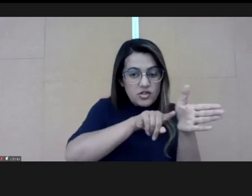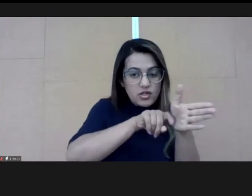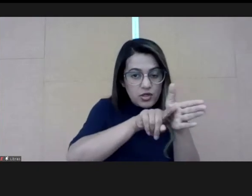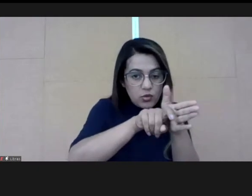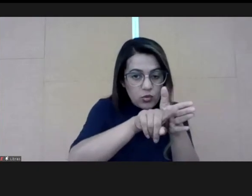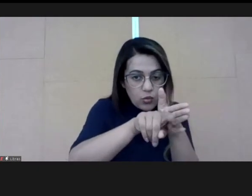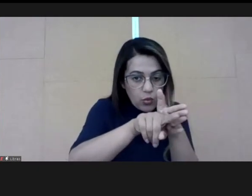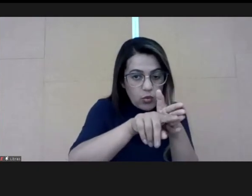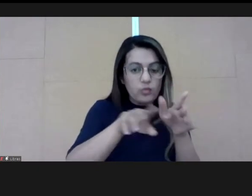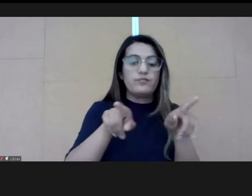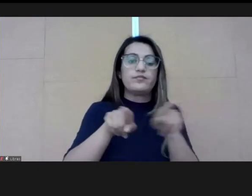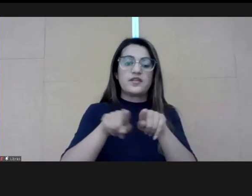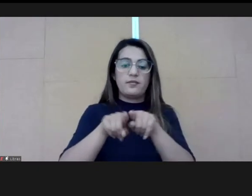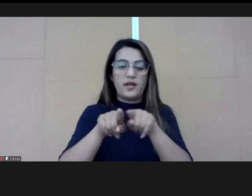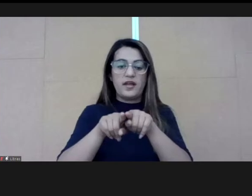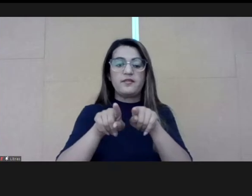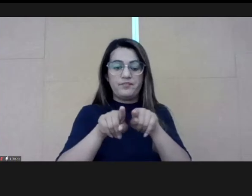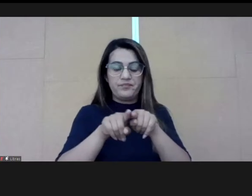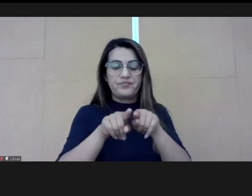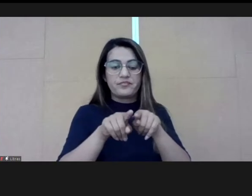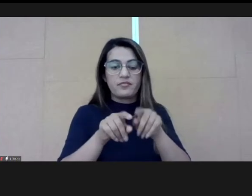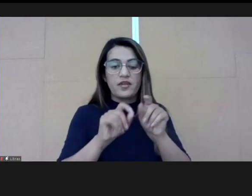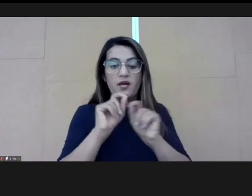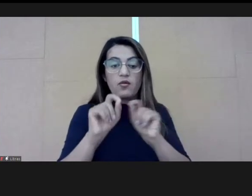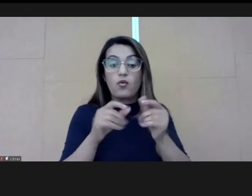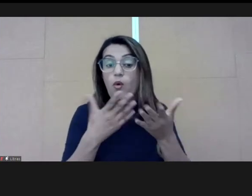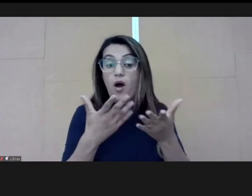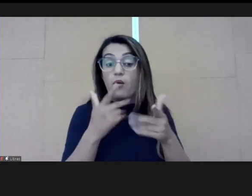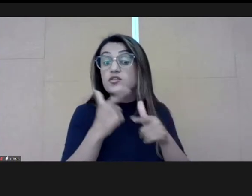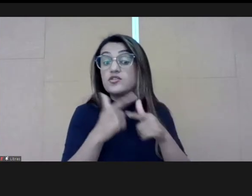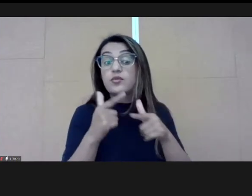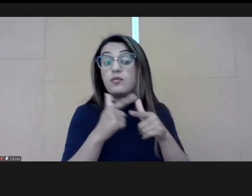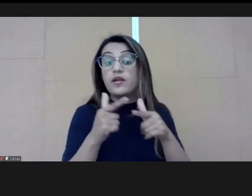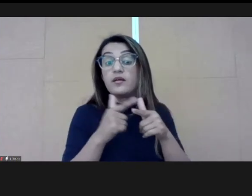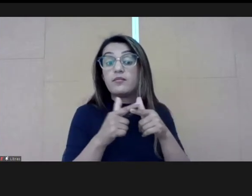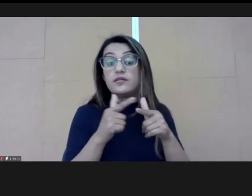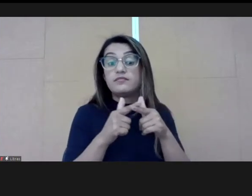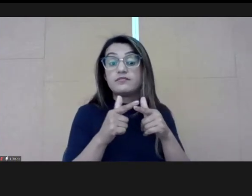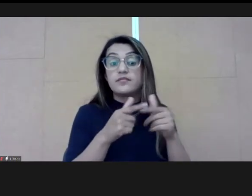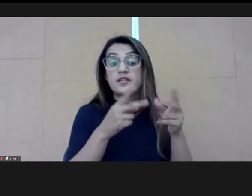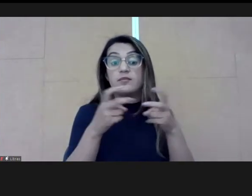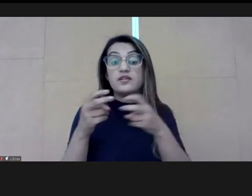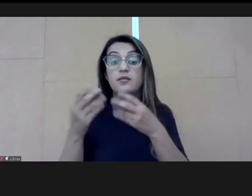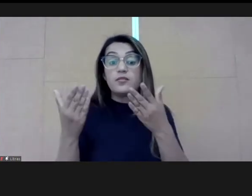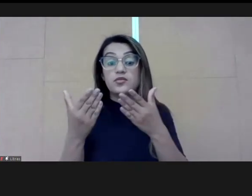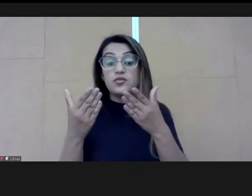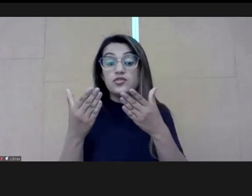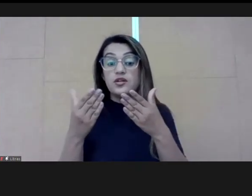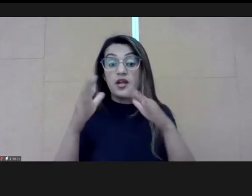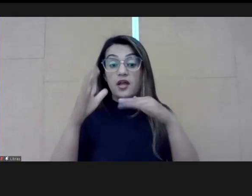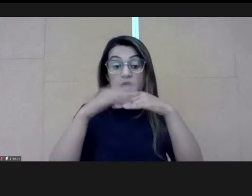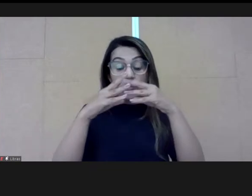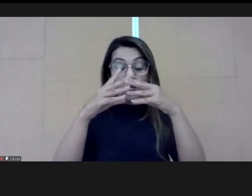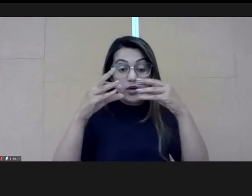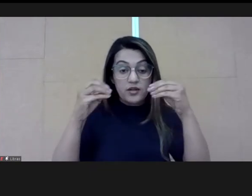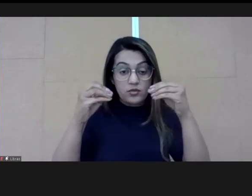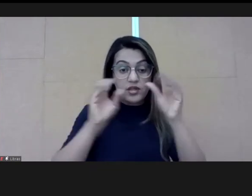internet, in repositories, etc. What is the biggest problem? Is we